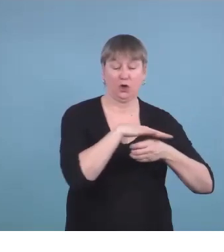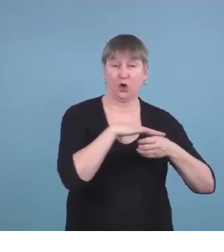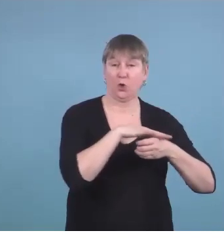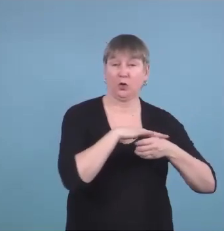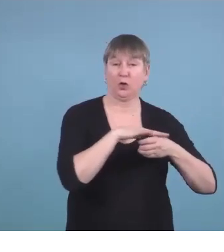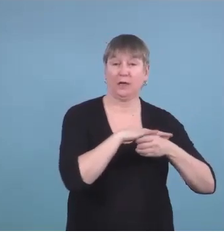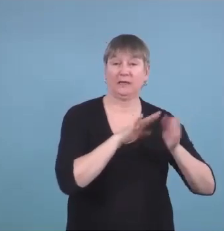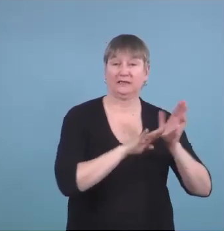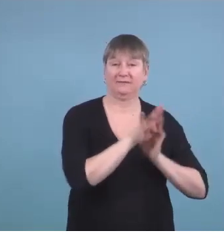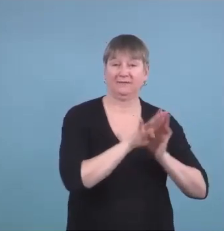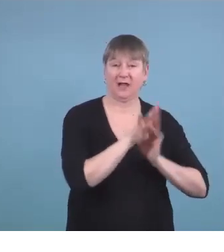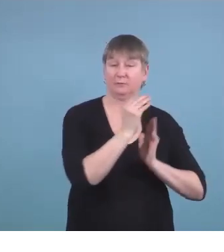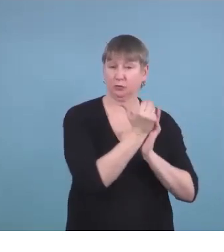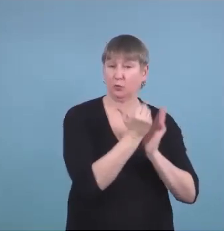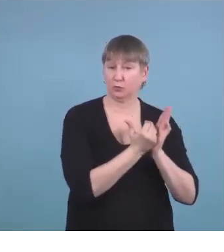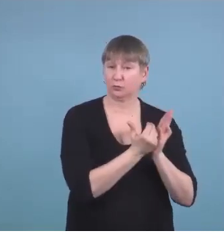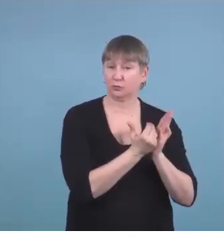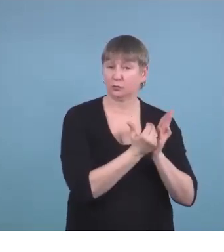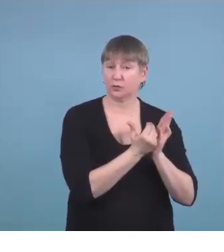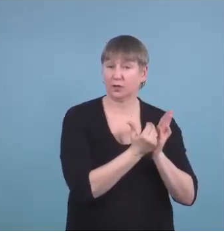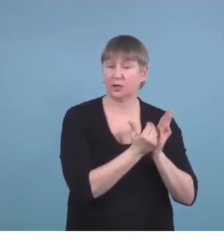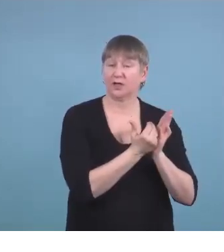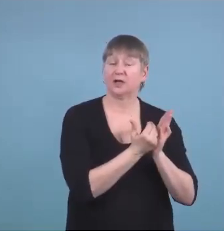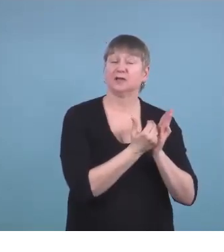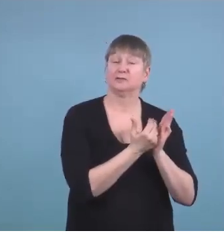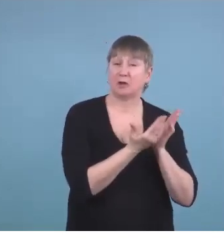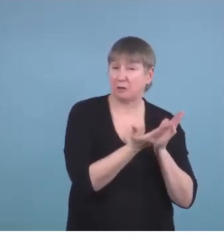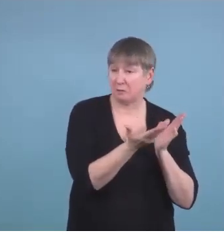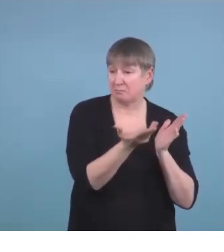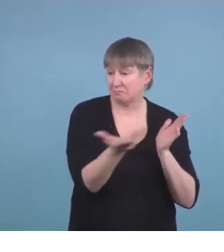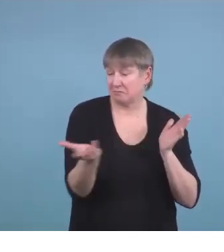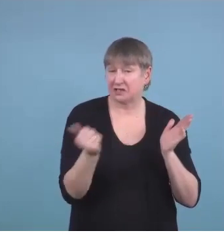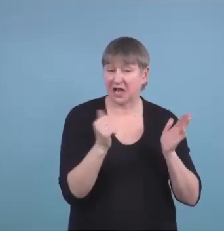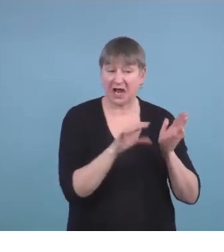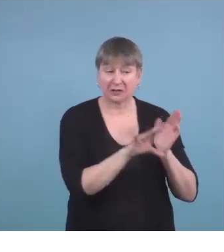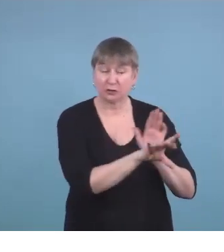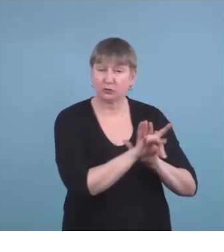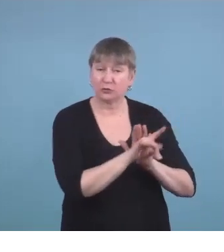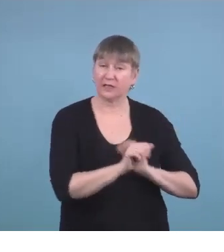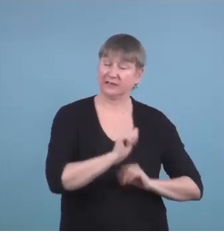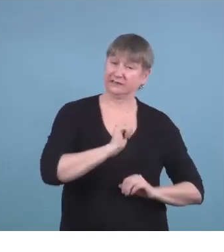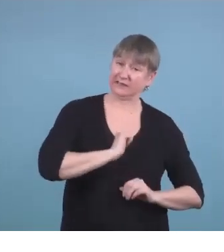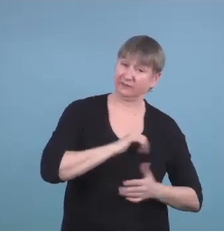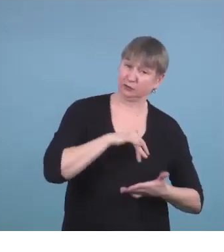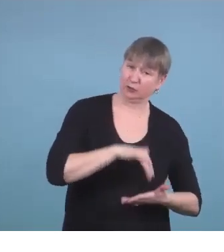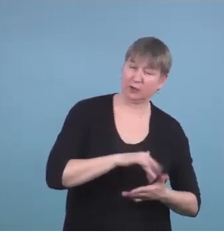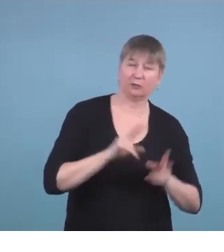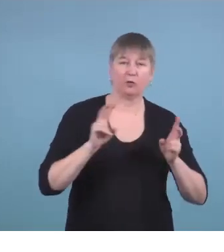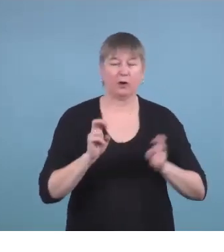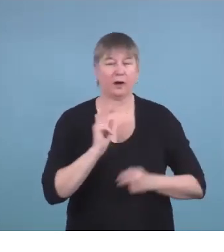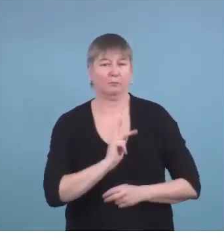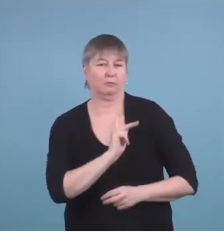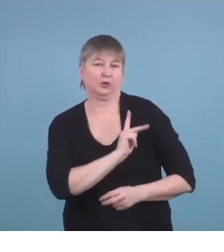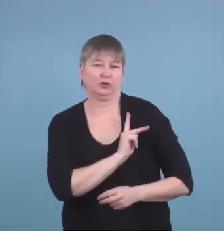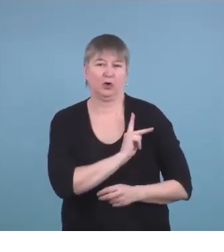that you can choose self-study or personalized project project